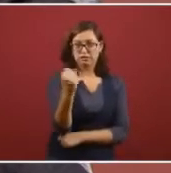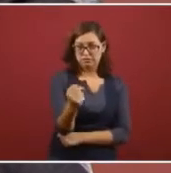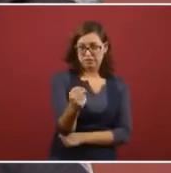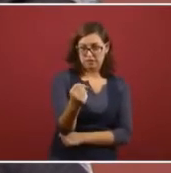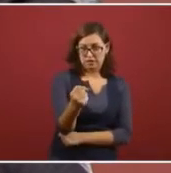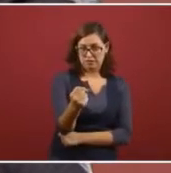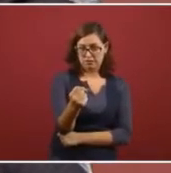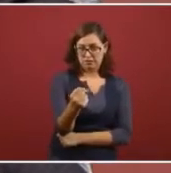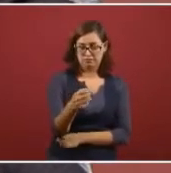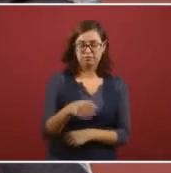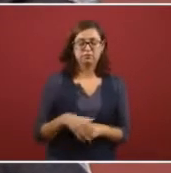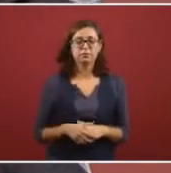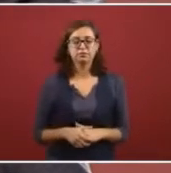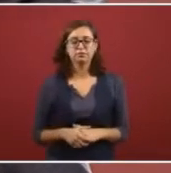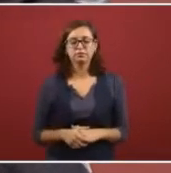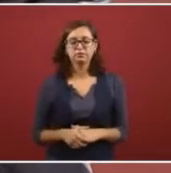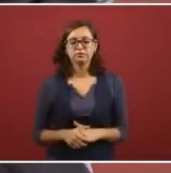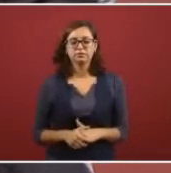first of September.